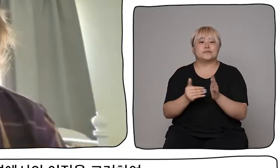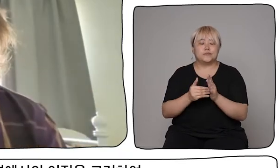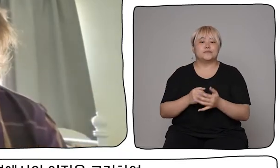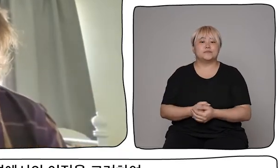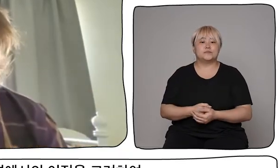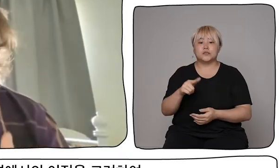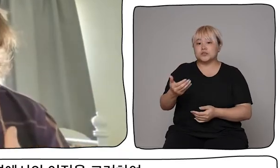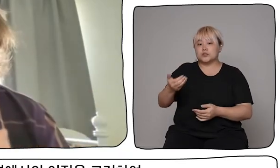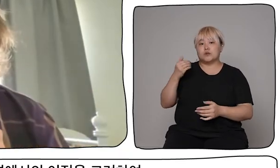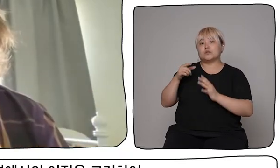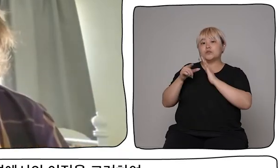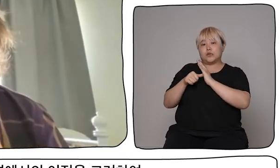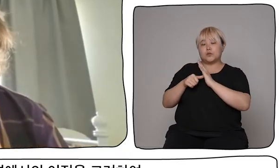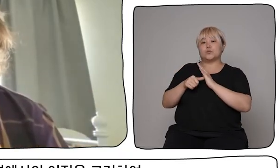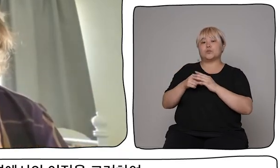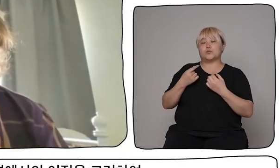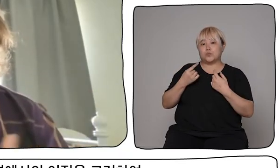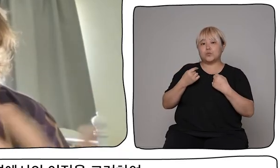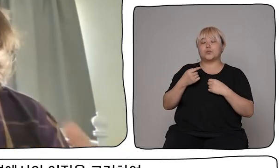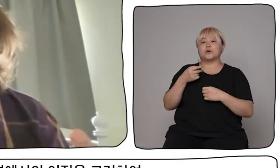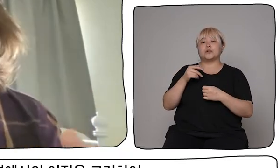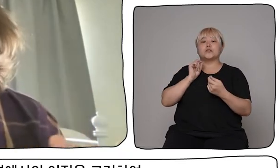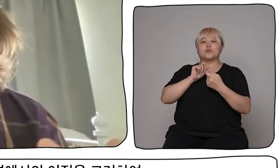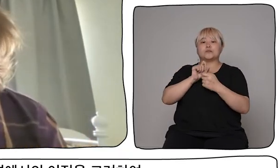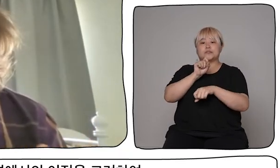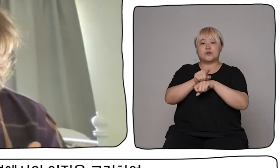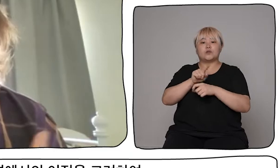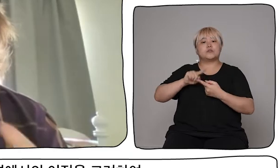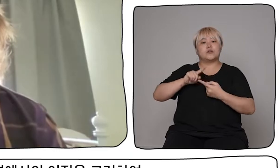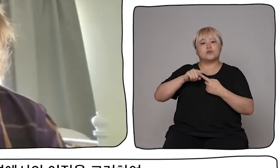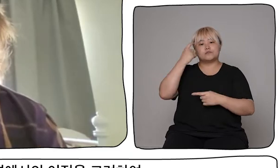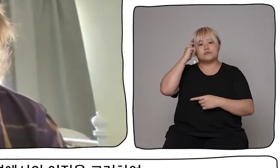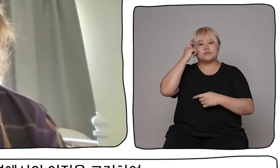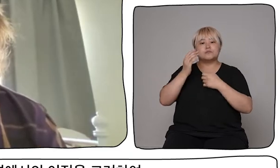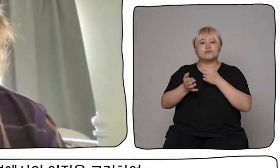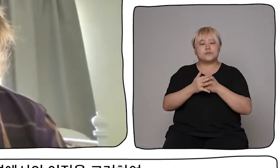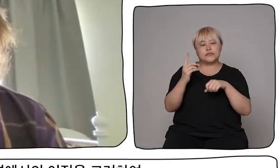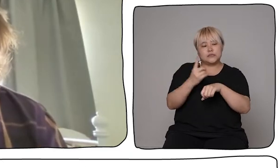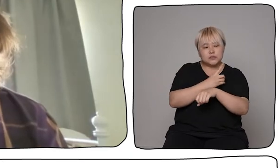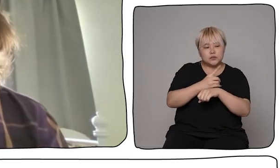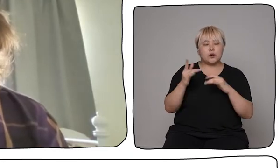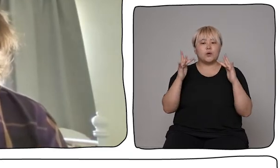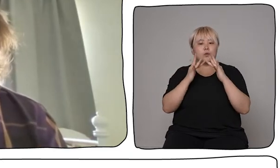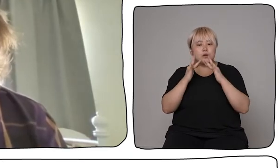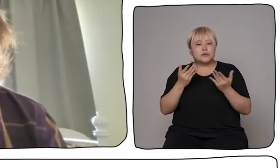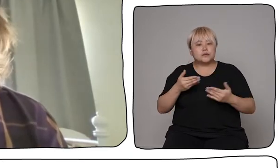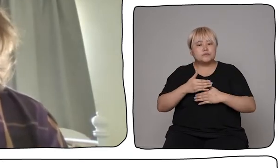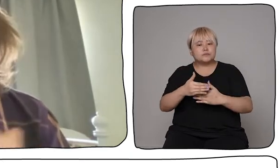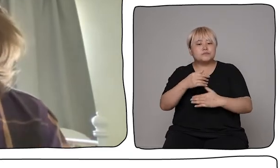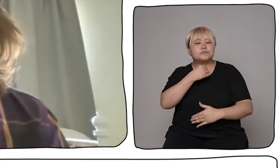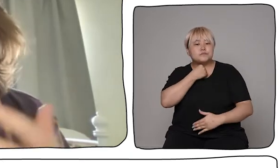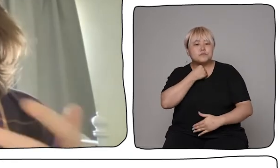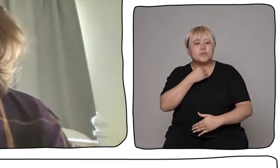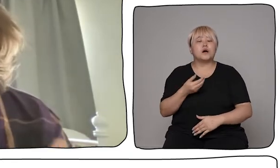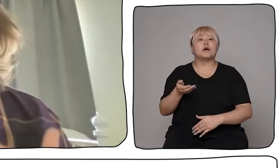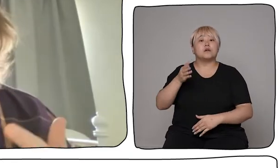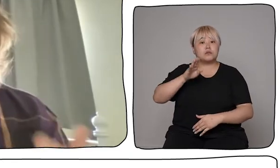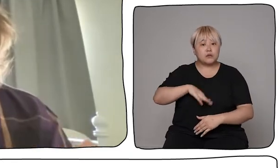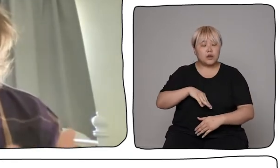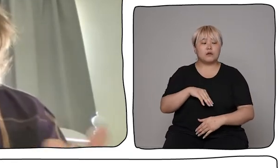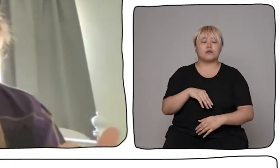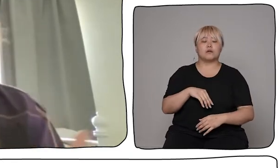and online stuff because of how beneficial it is from an accessibility perspective, but they hadn't quite had